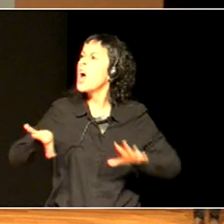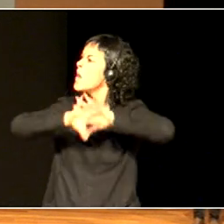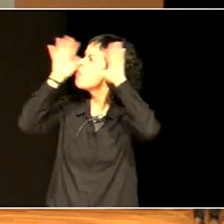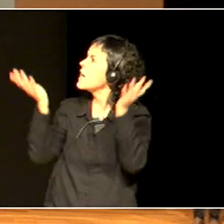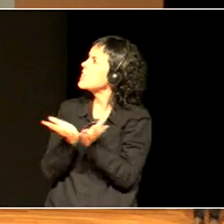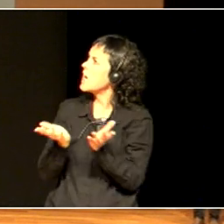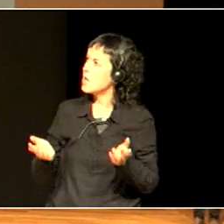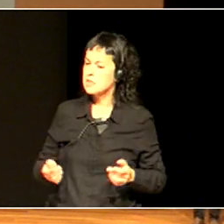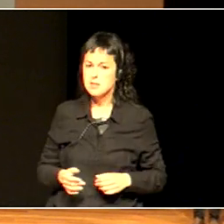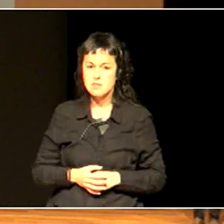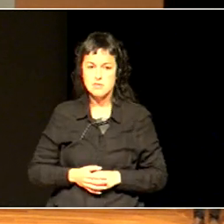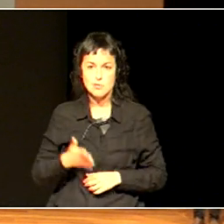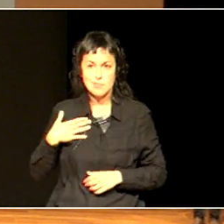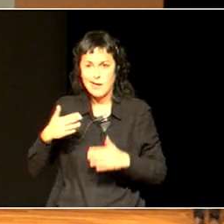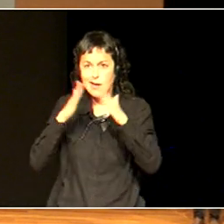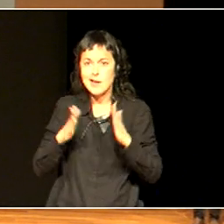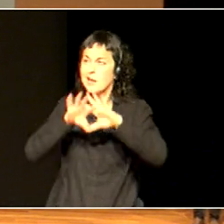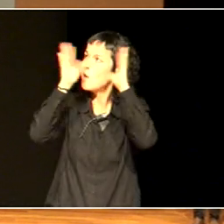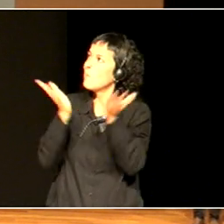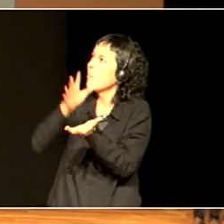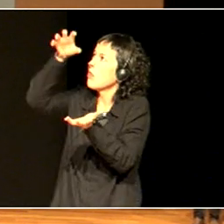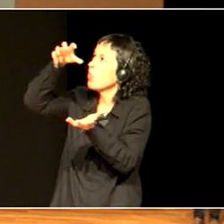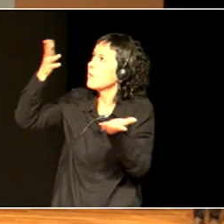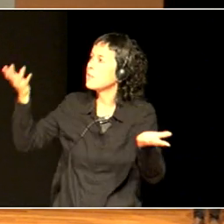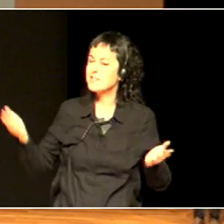It's something we have in common. We have a common home.